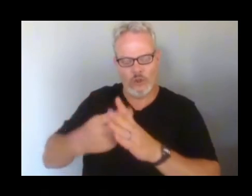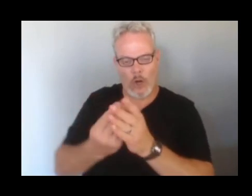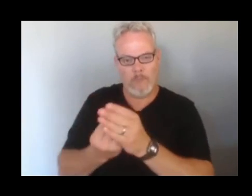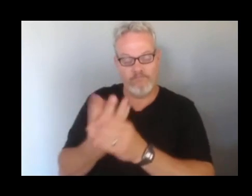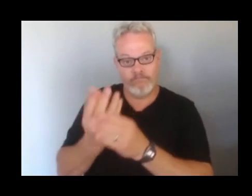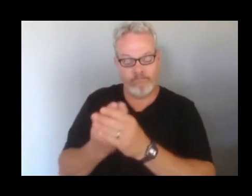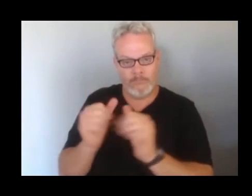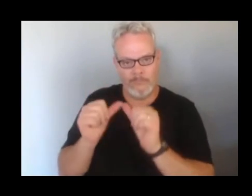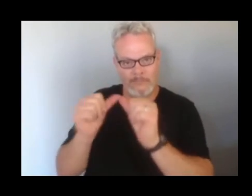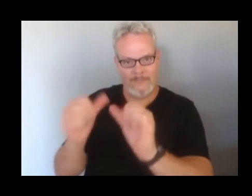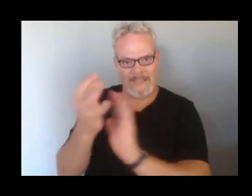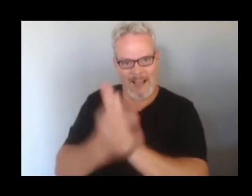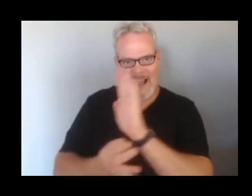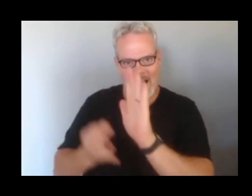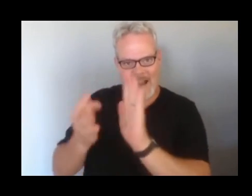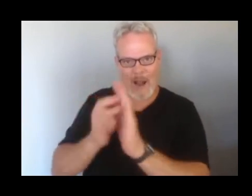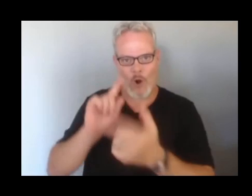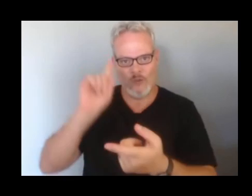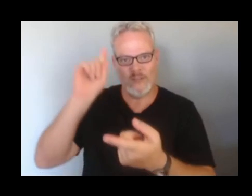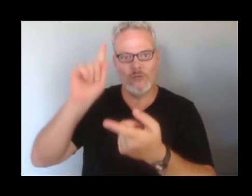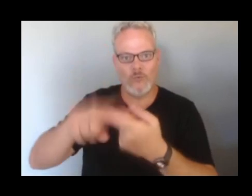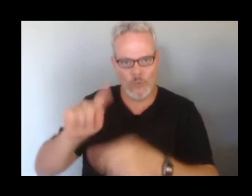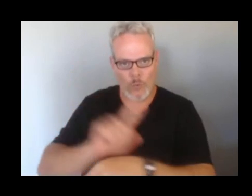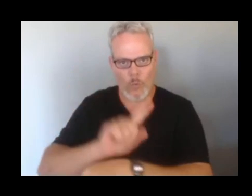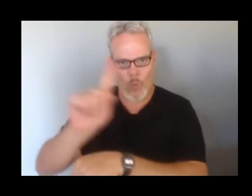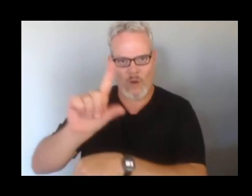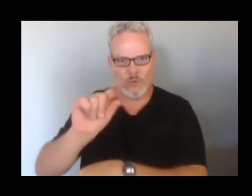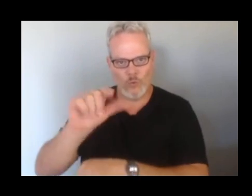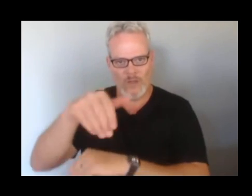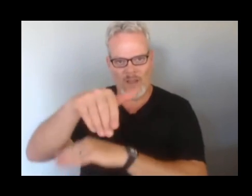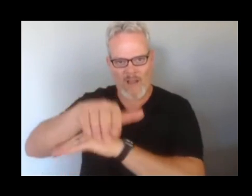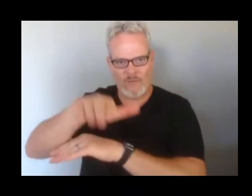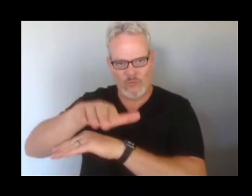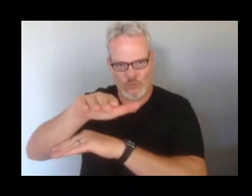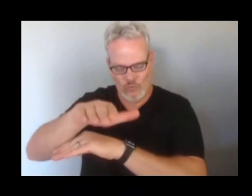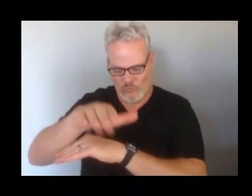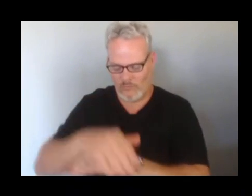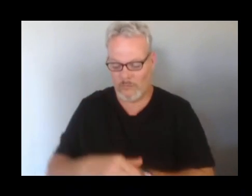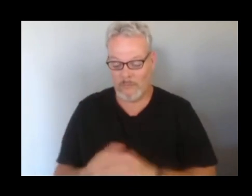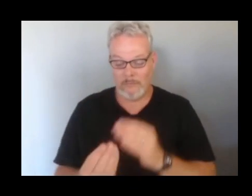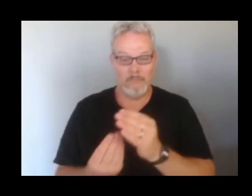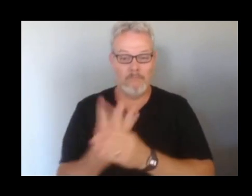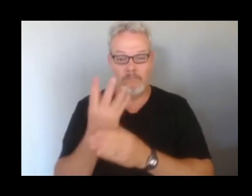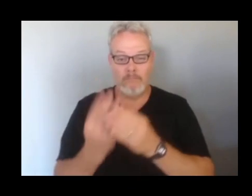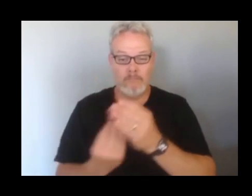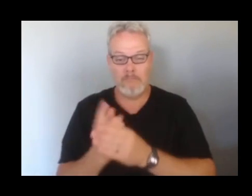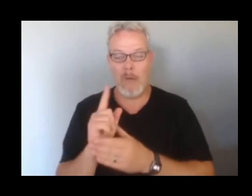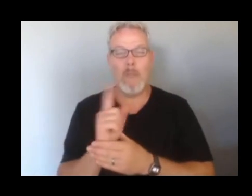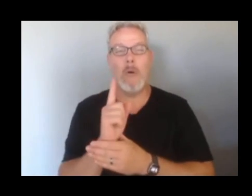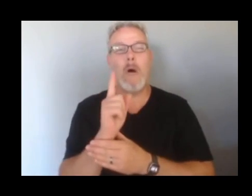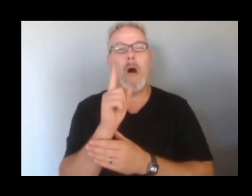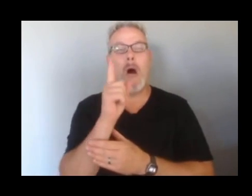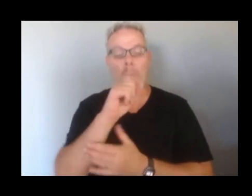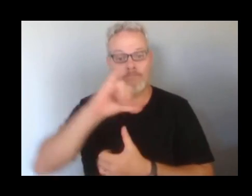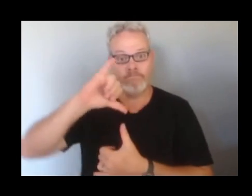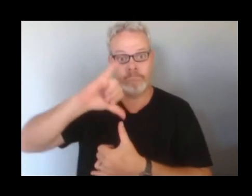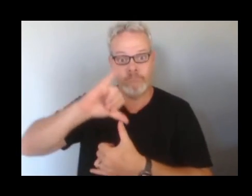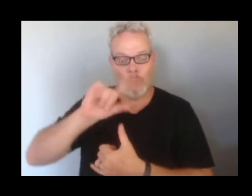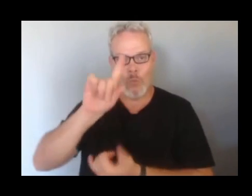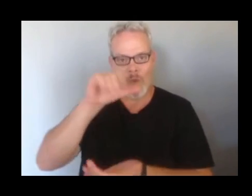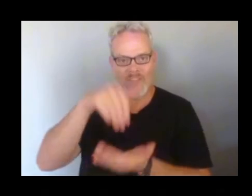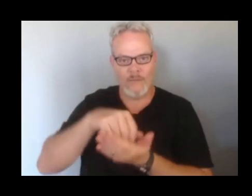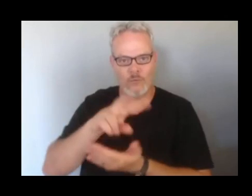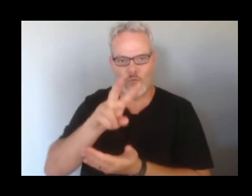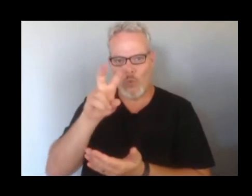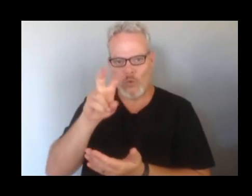.20 PM. The fountains peaked, according to preliminary reports by the USGS, around 1200 feet or 365 meters,